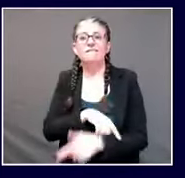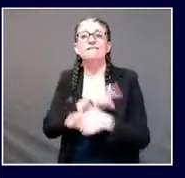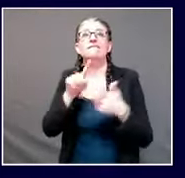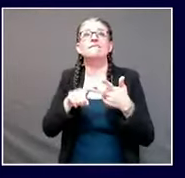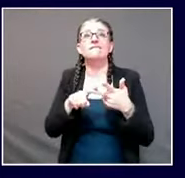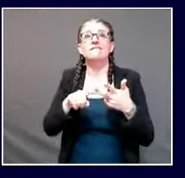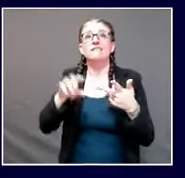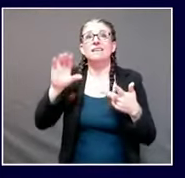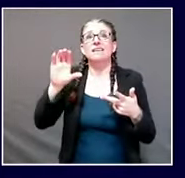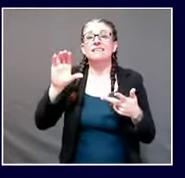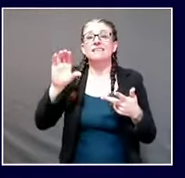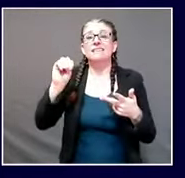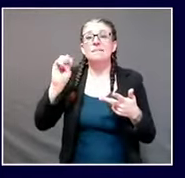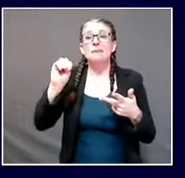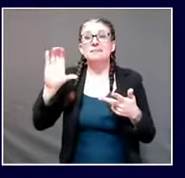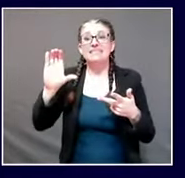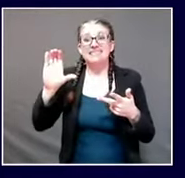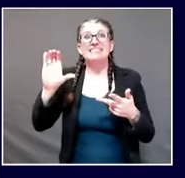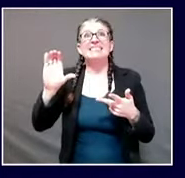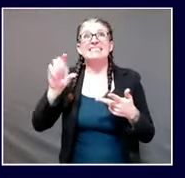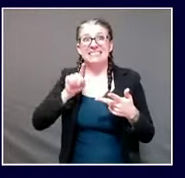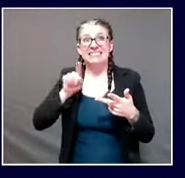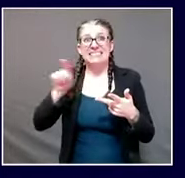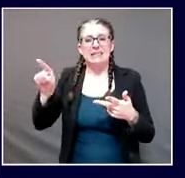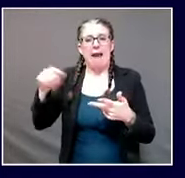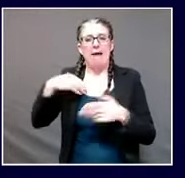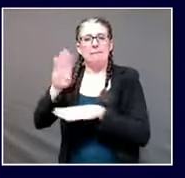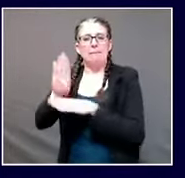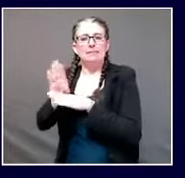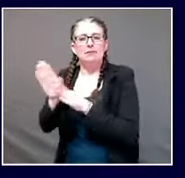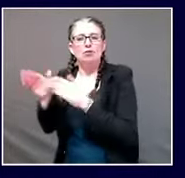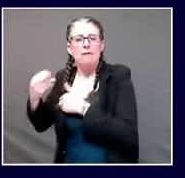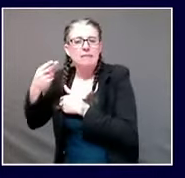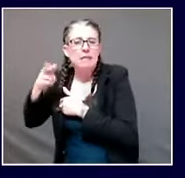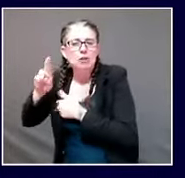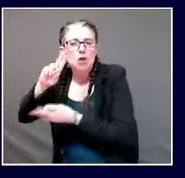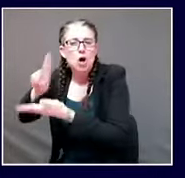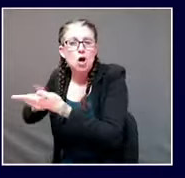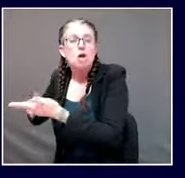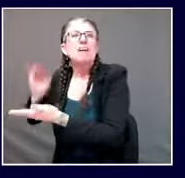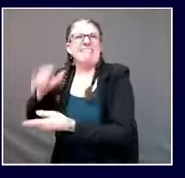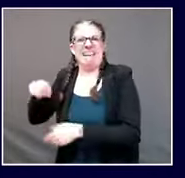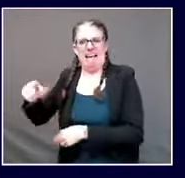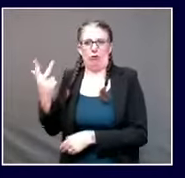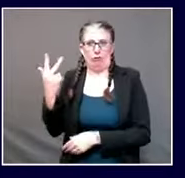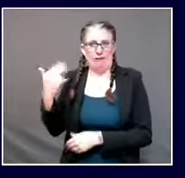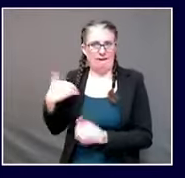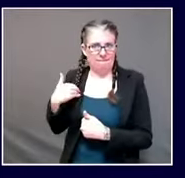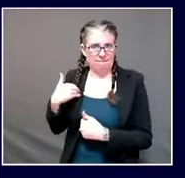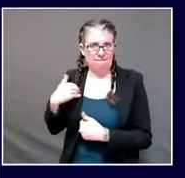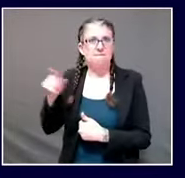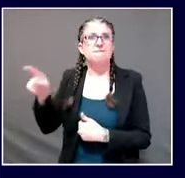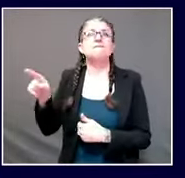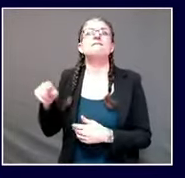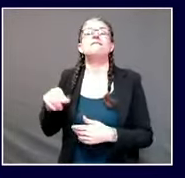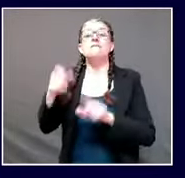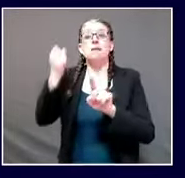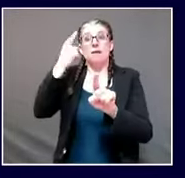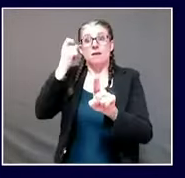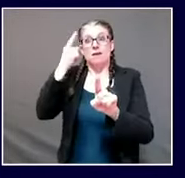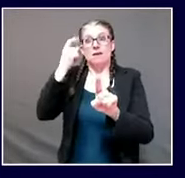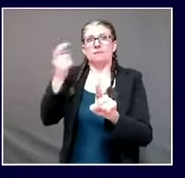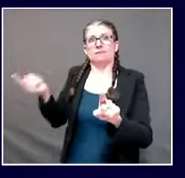Medical Center, where we are aware of three cases. And again, I'd like to stress there, and that is the business office